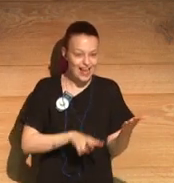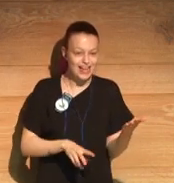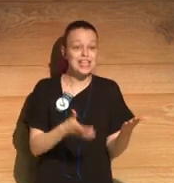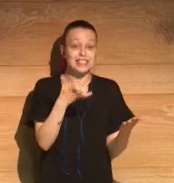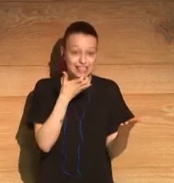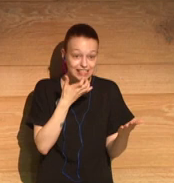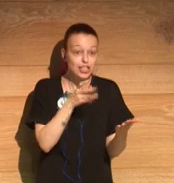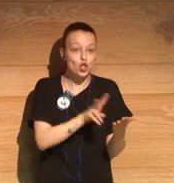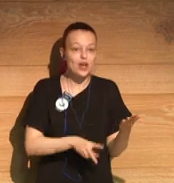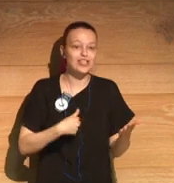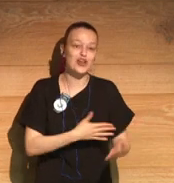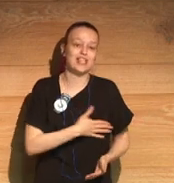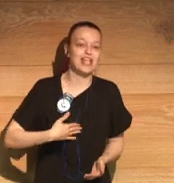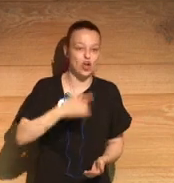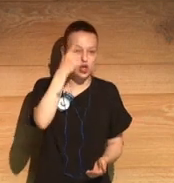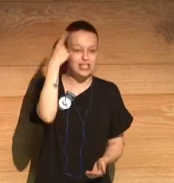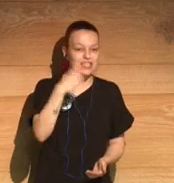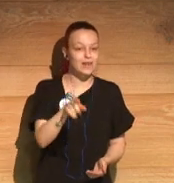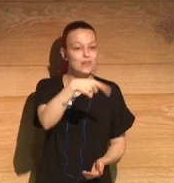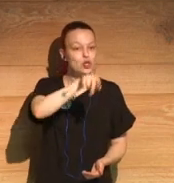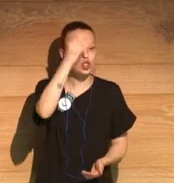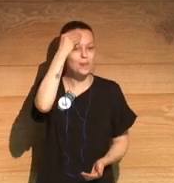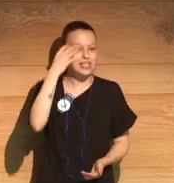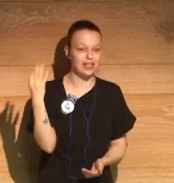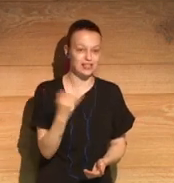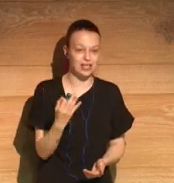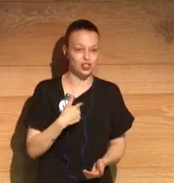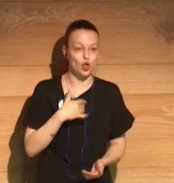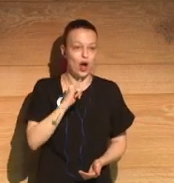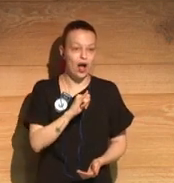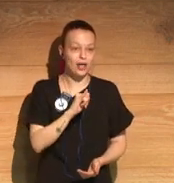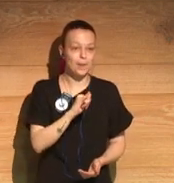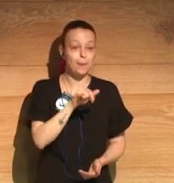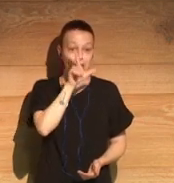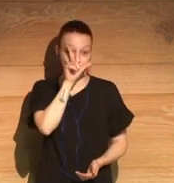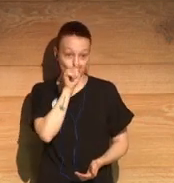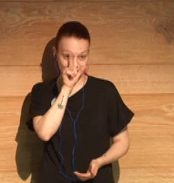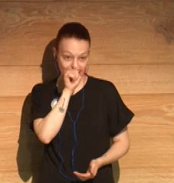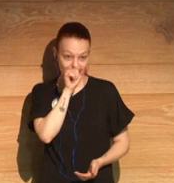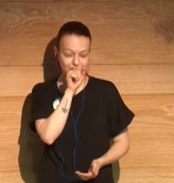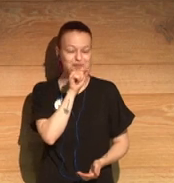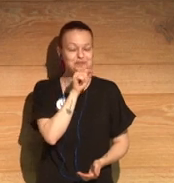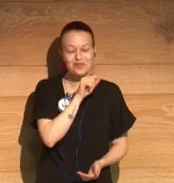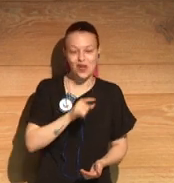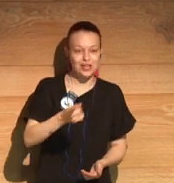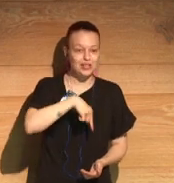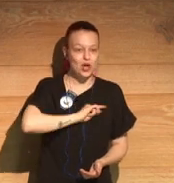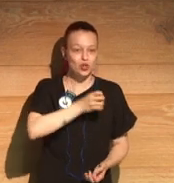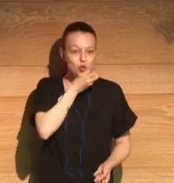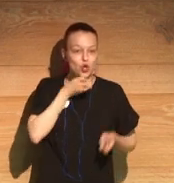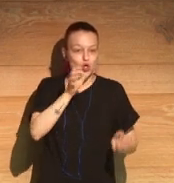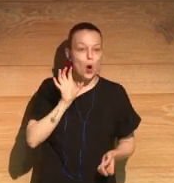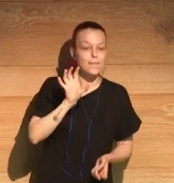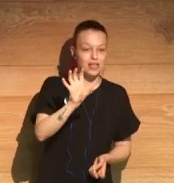Despite what I say, I have a Twitter account and you can let me know. But I look forward to seeing you in Spain